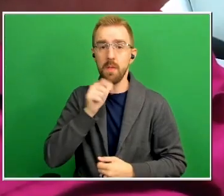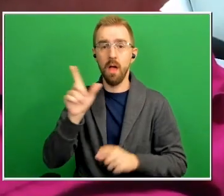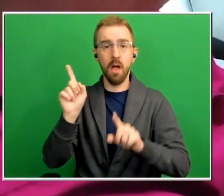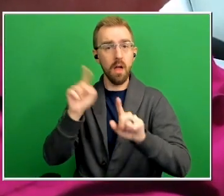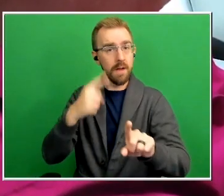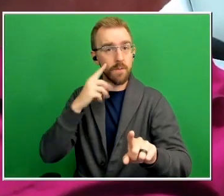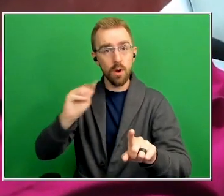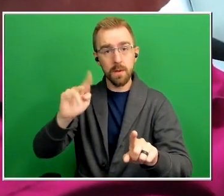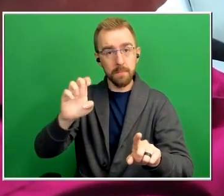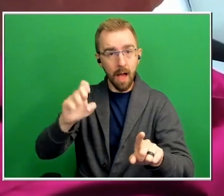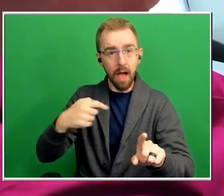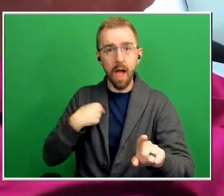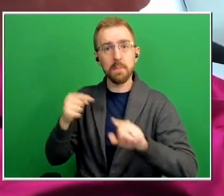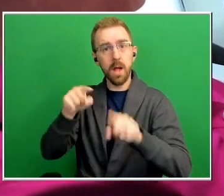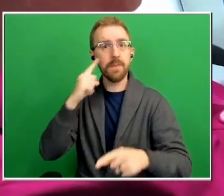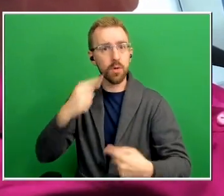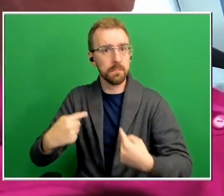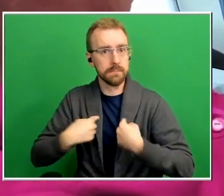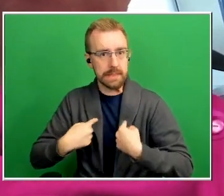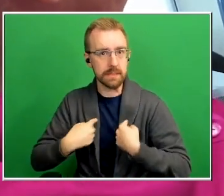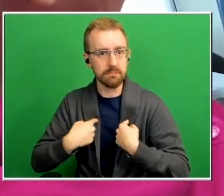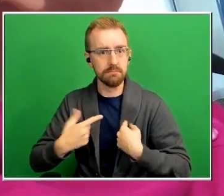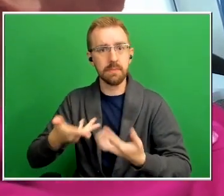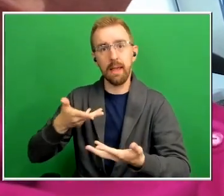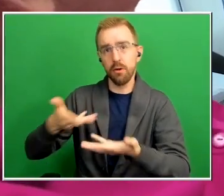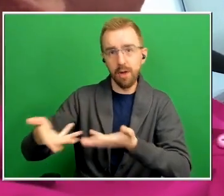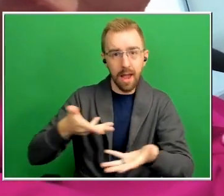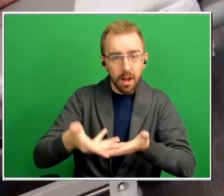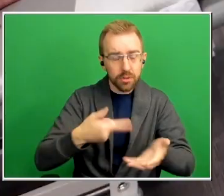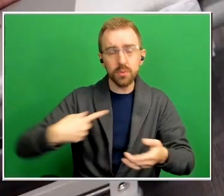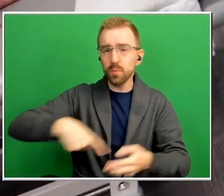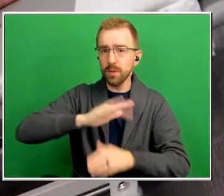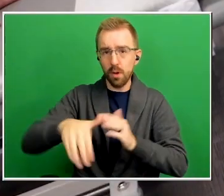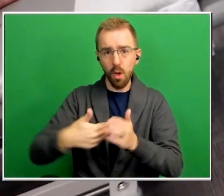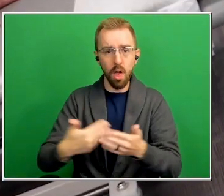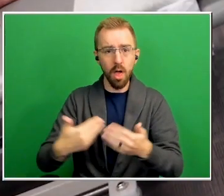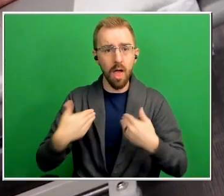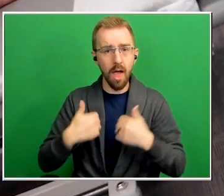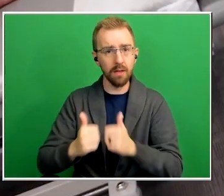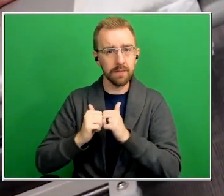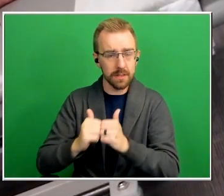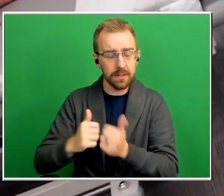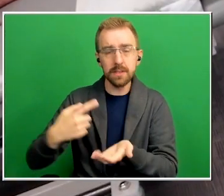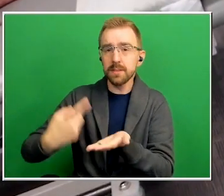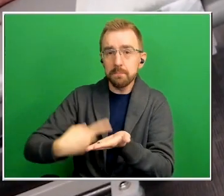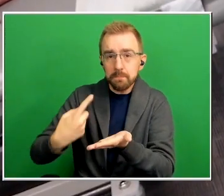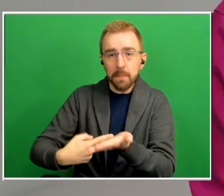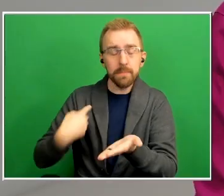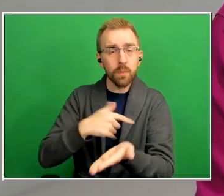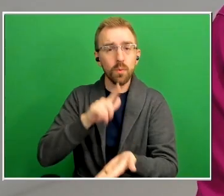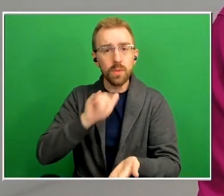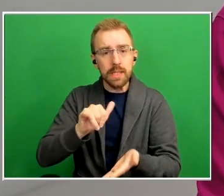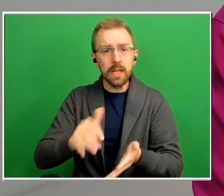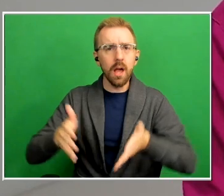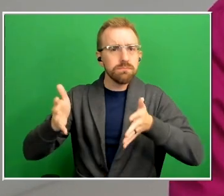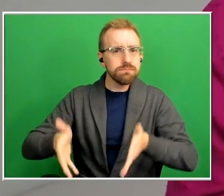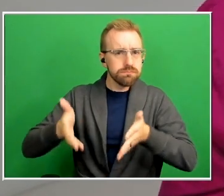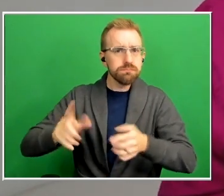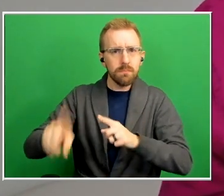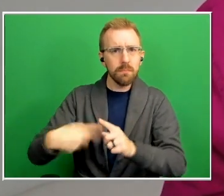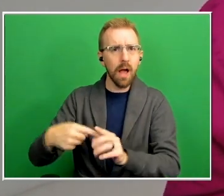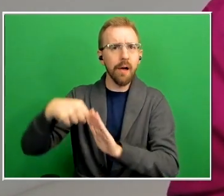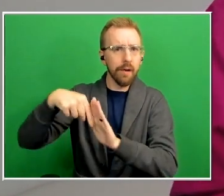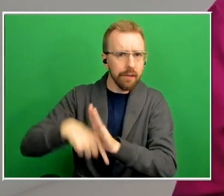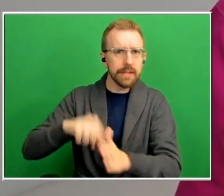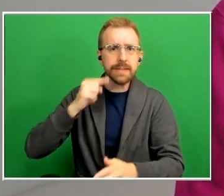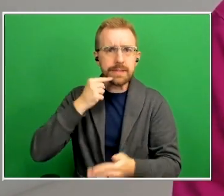this and the interaction that we all have sometimes we're really talking about serious things that are going on and we can